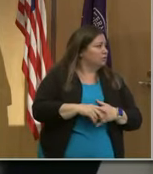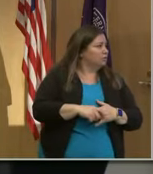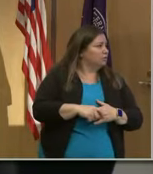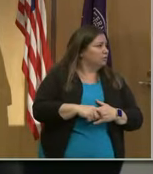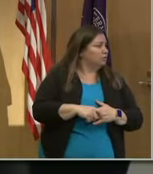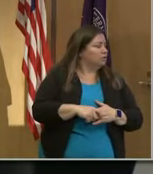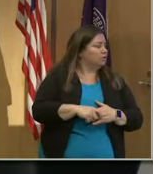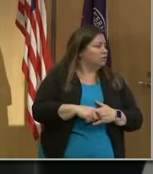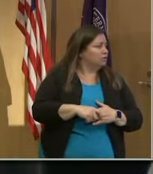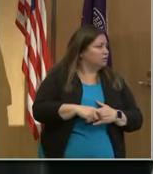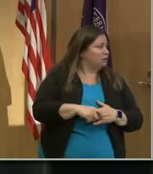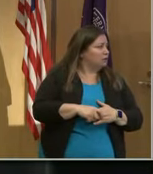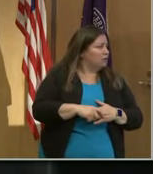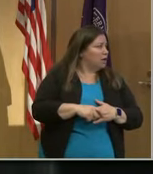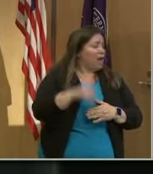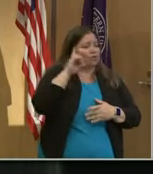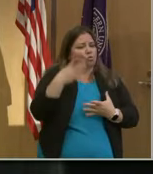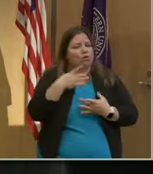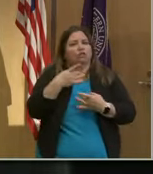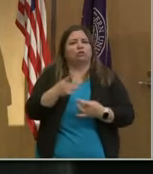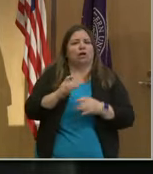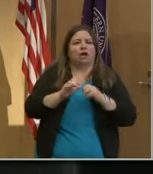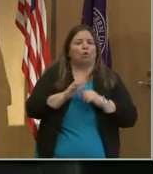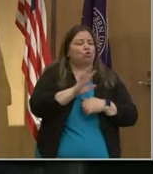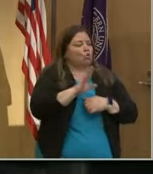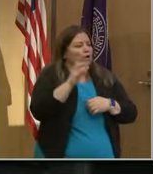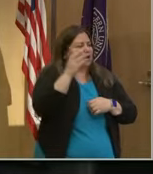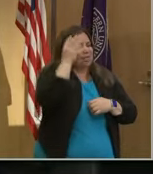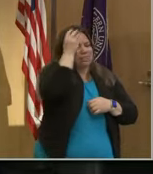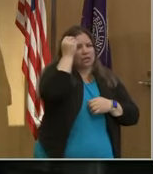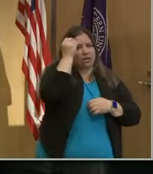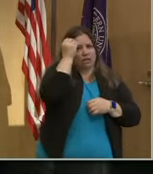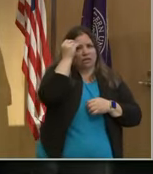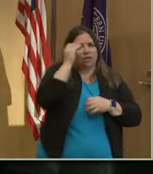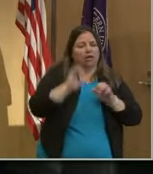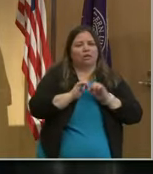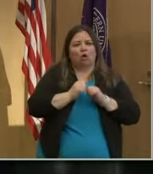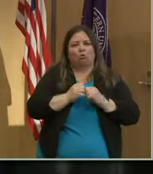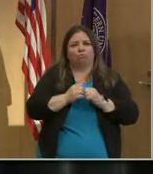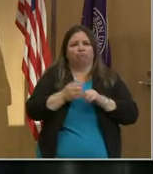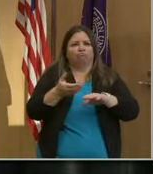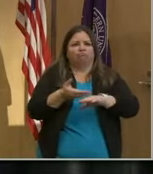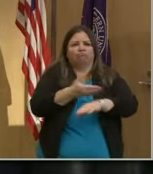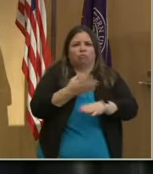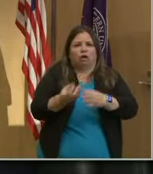And I guess we'd be kind of interested to see how you're thinking about this and how it's going to evolve.